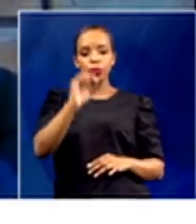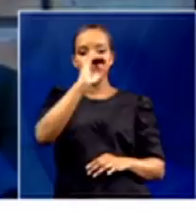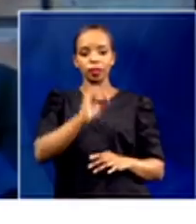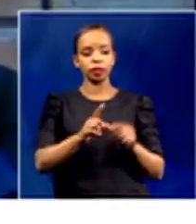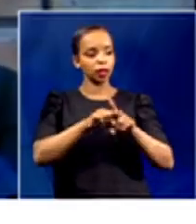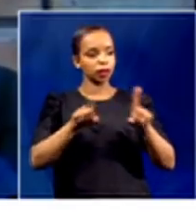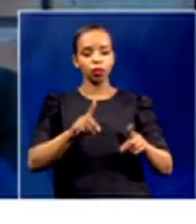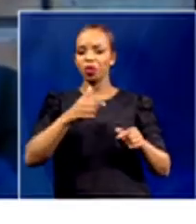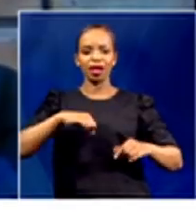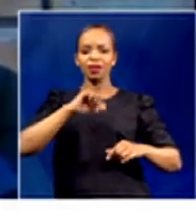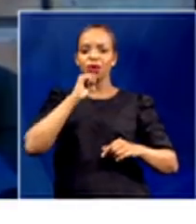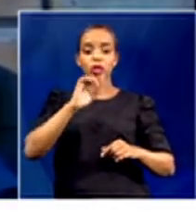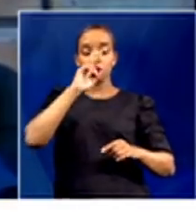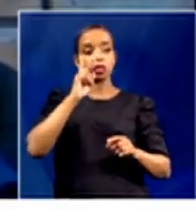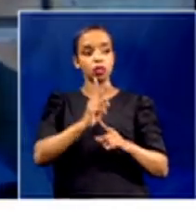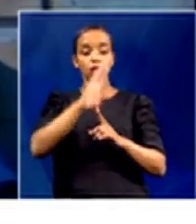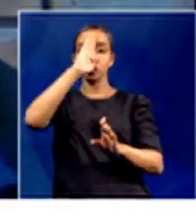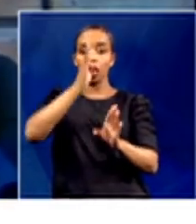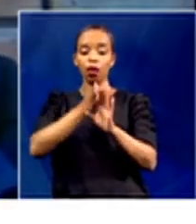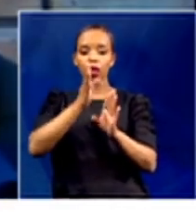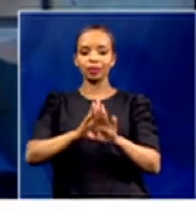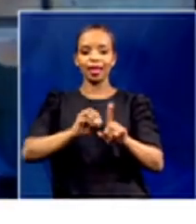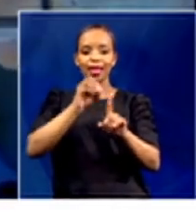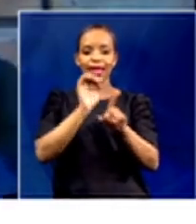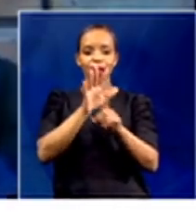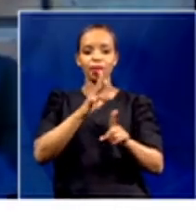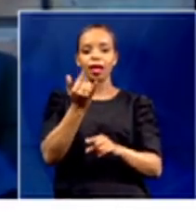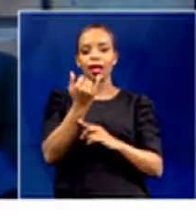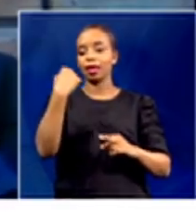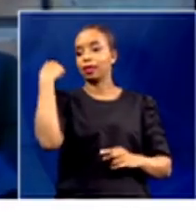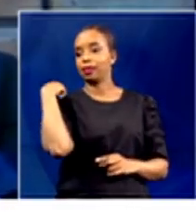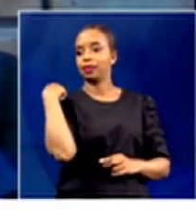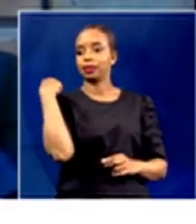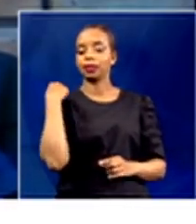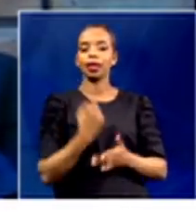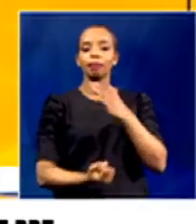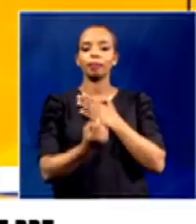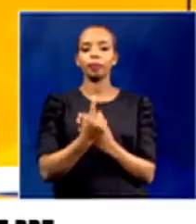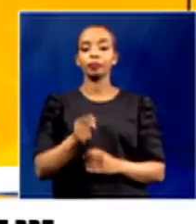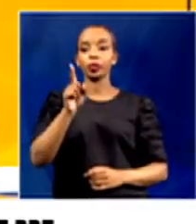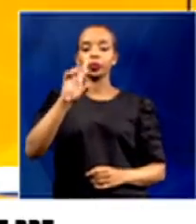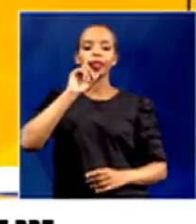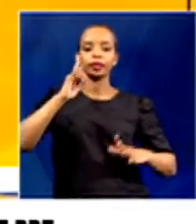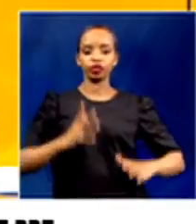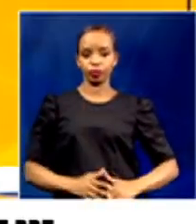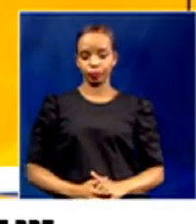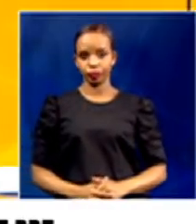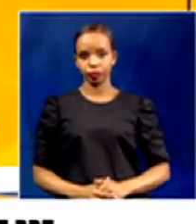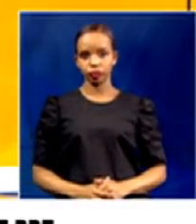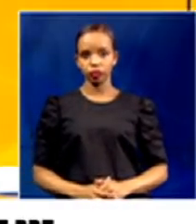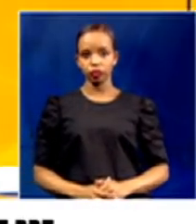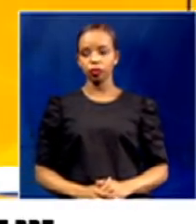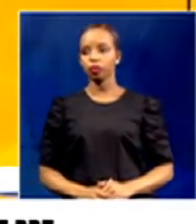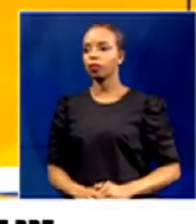impact that a day like yesterday brings to bear on the average teacher. And speaking